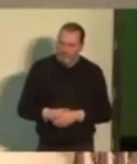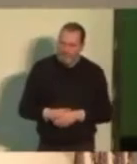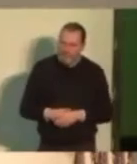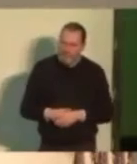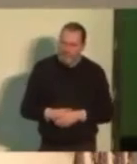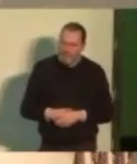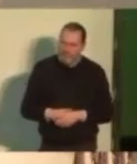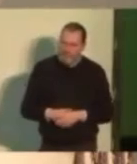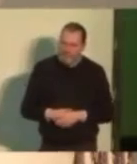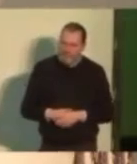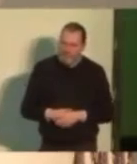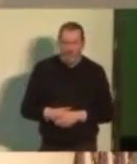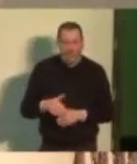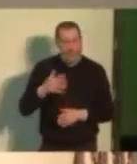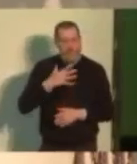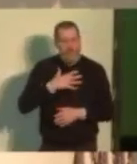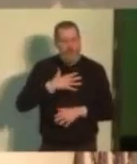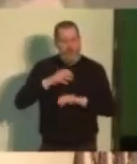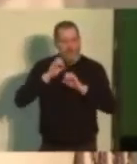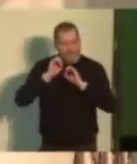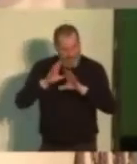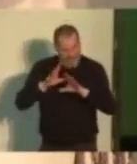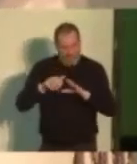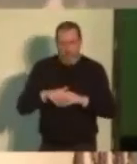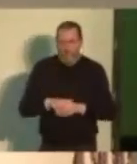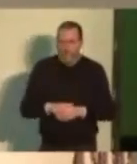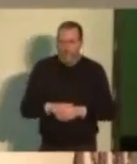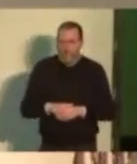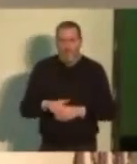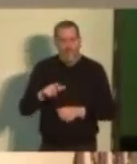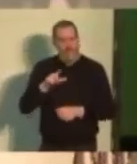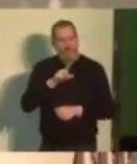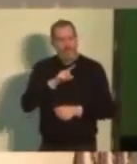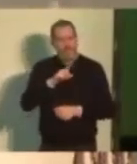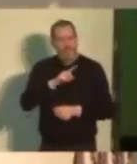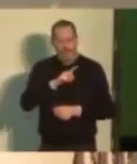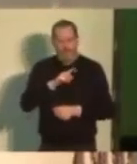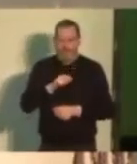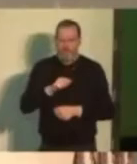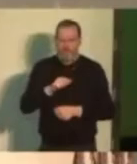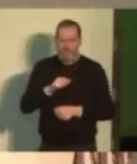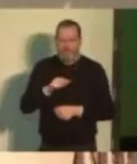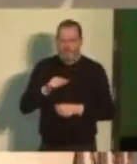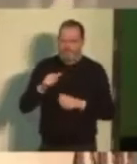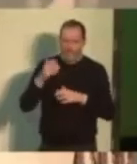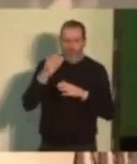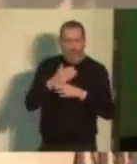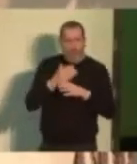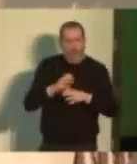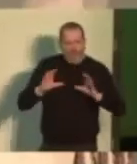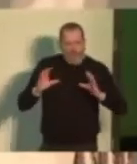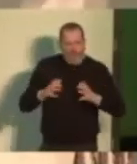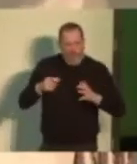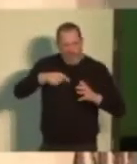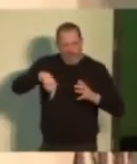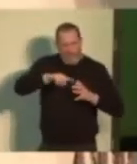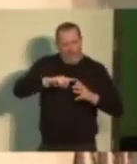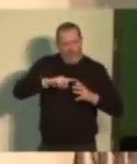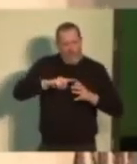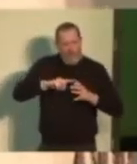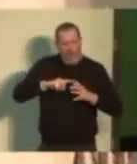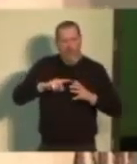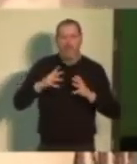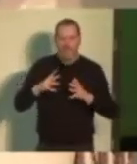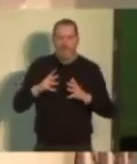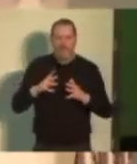And I want to tell you that because of the pressure on the working class in America, unions are now